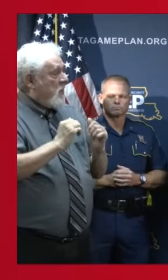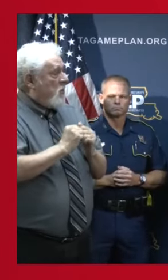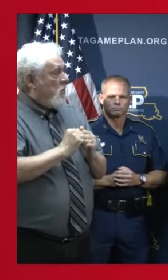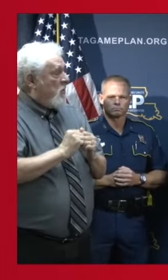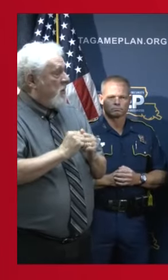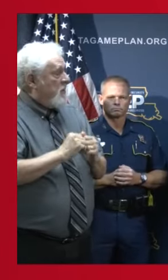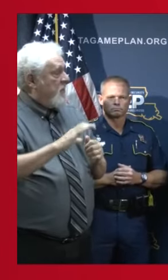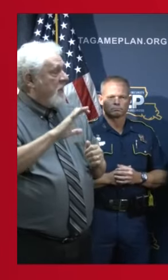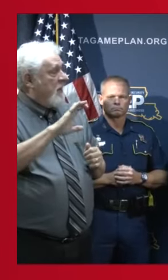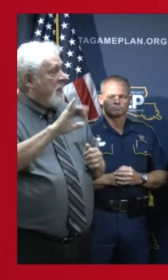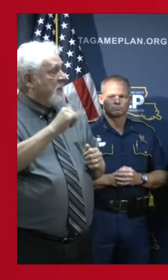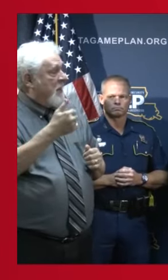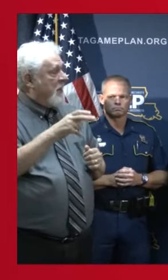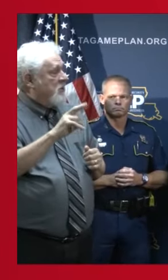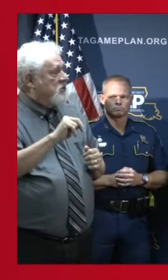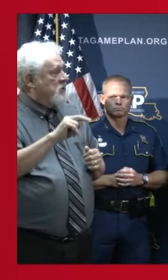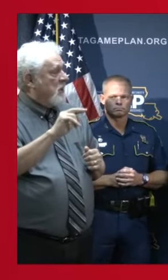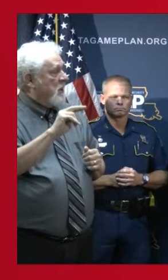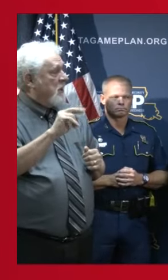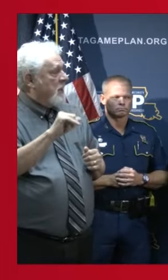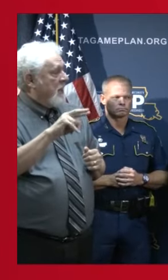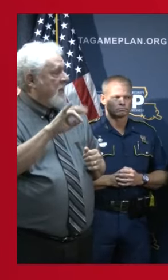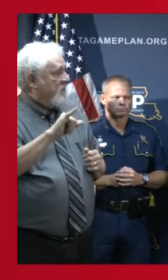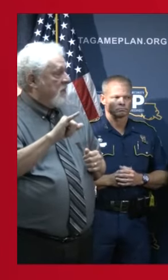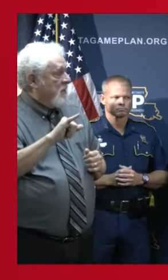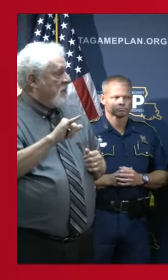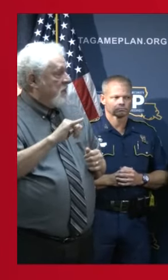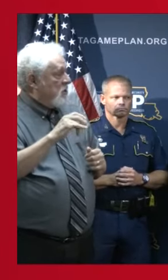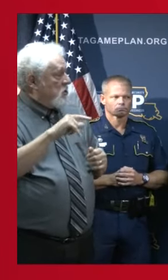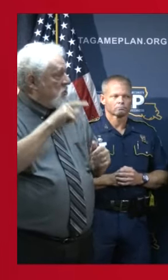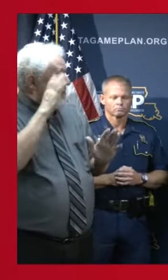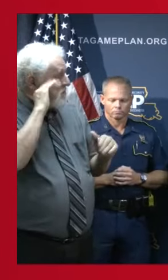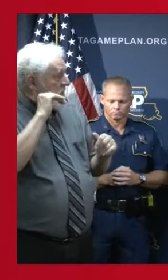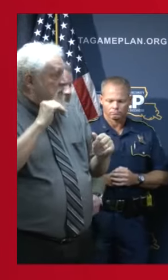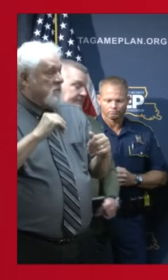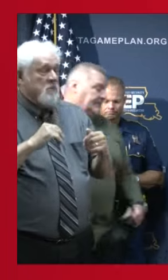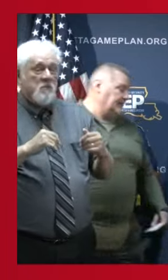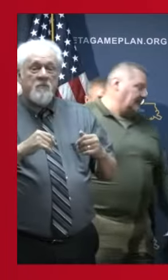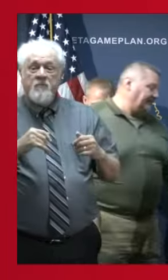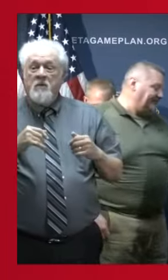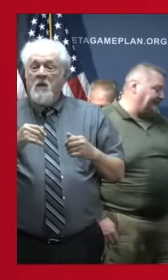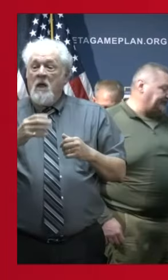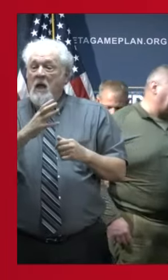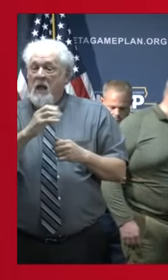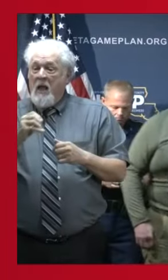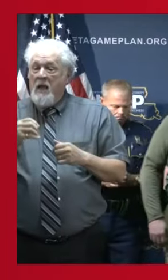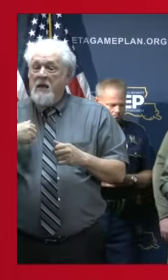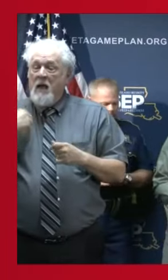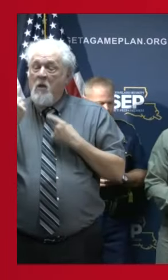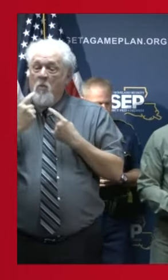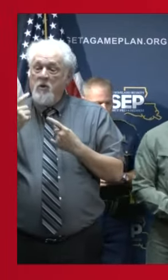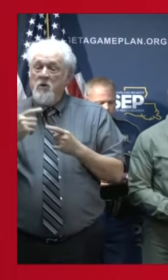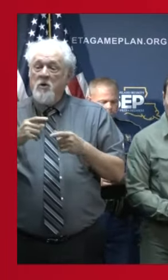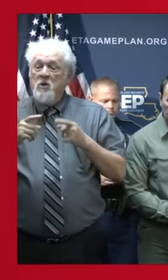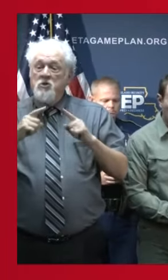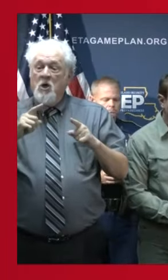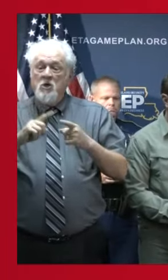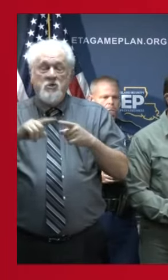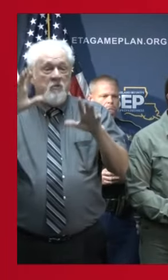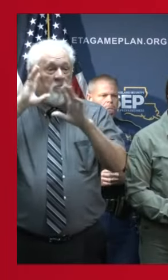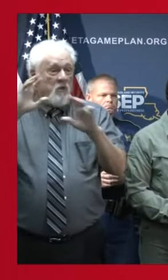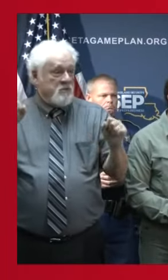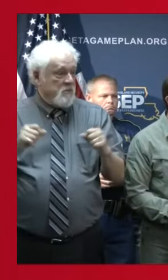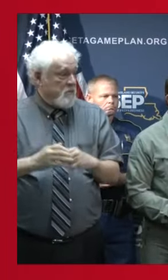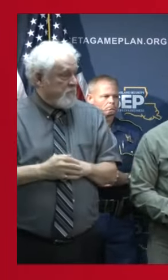the Cajun Navy? What role do you, if any, do you expect them to play? And I wonder, Governor, if you've talked to the president.